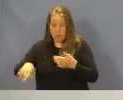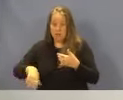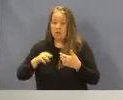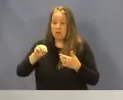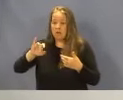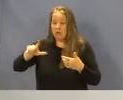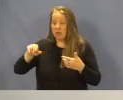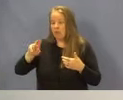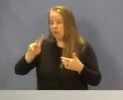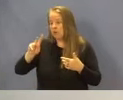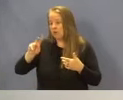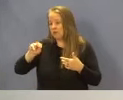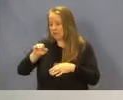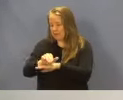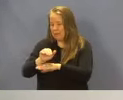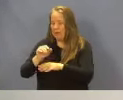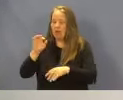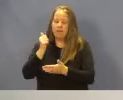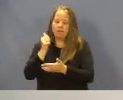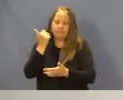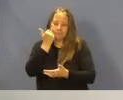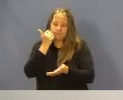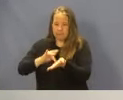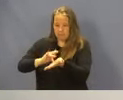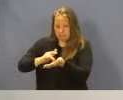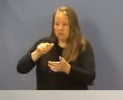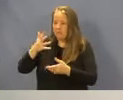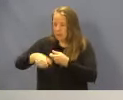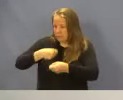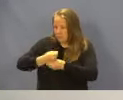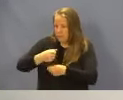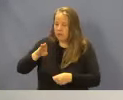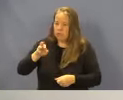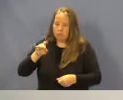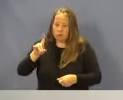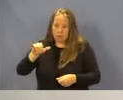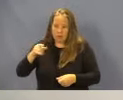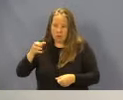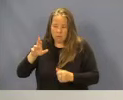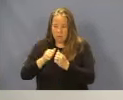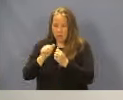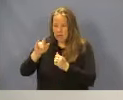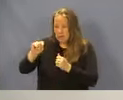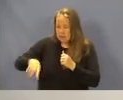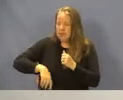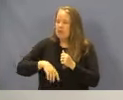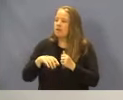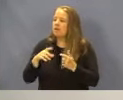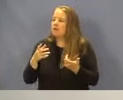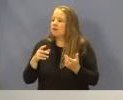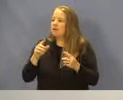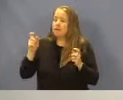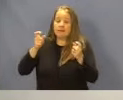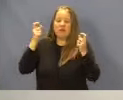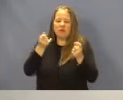Michael Knight, the Board of Dentistry and Pharmacy. Again, five years. Pat Bradley Harper with IT, five years. Then